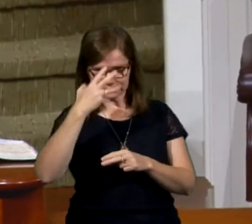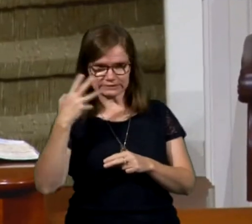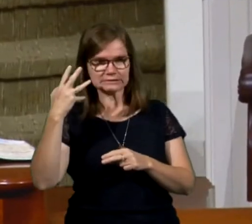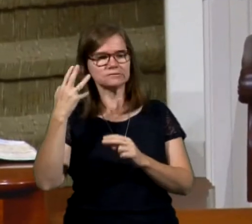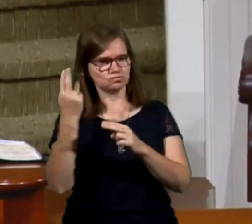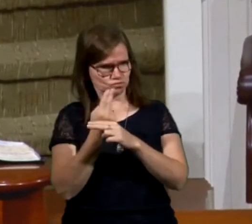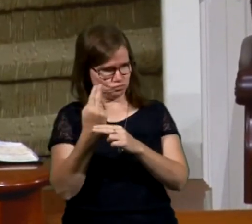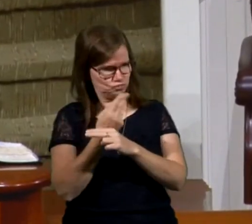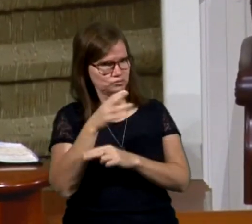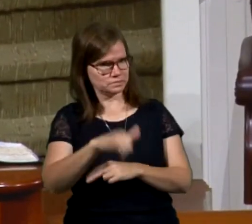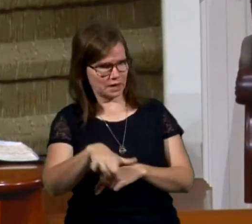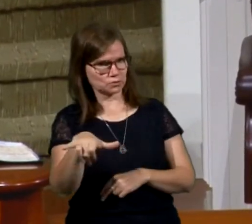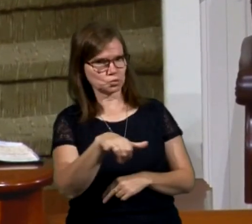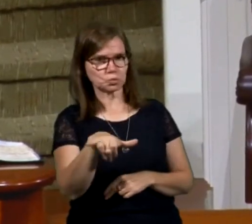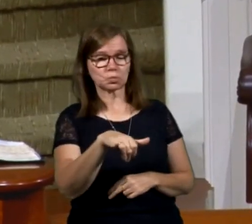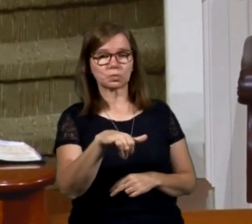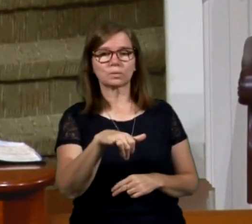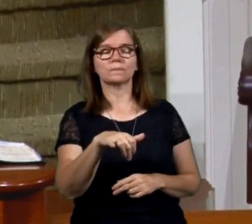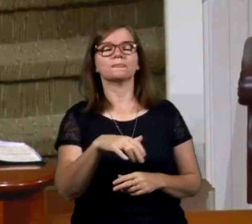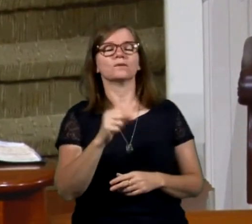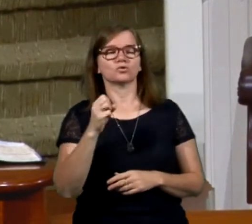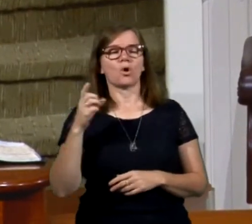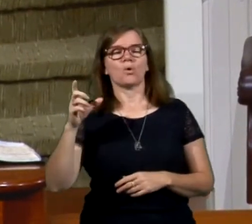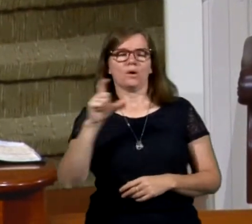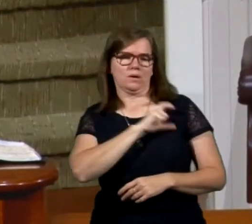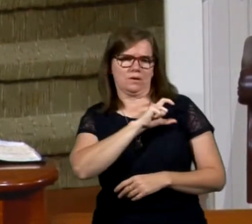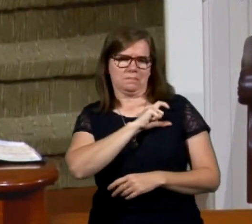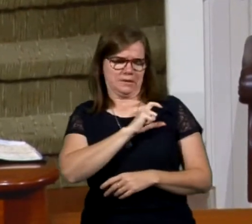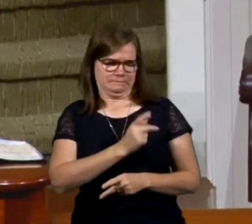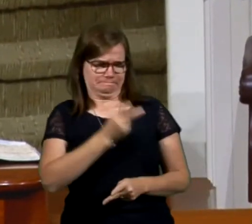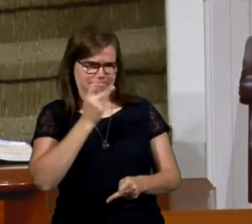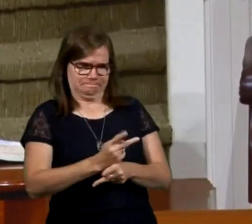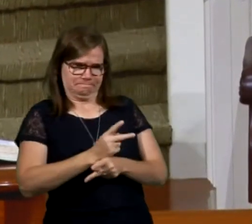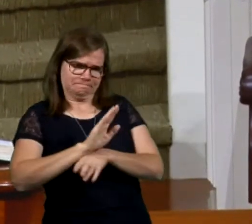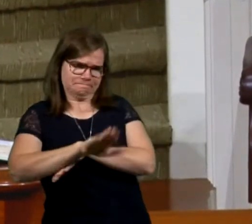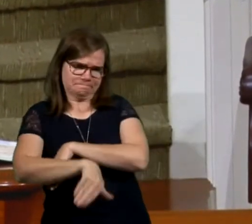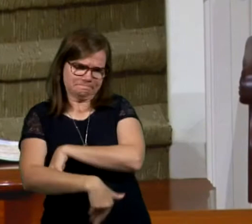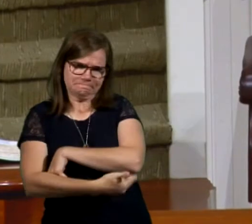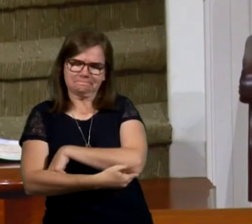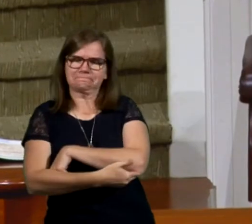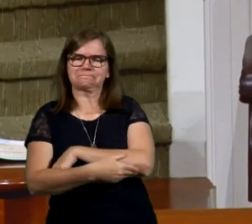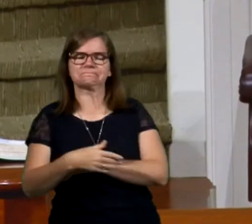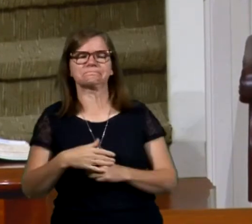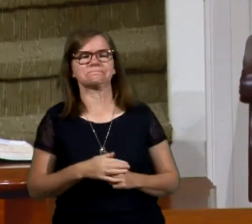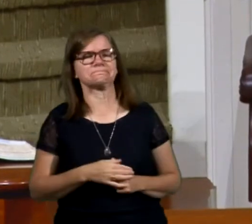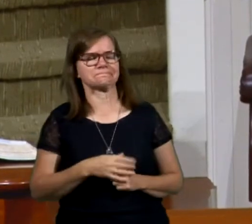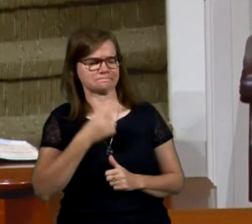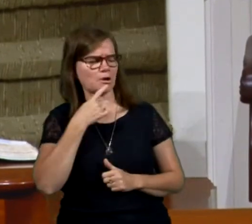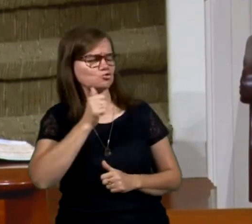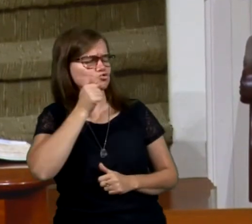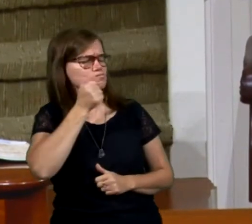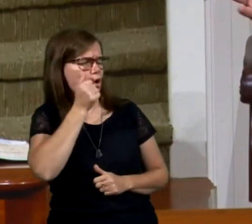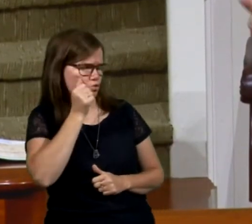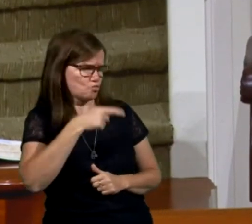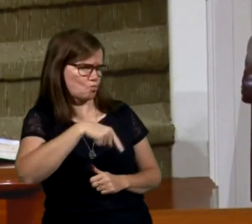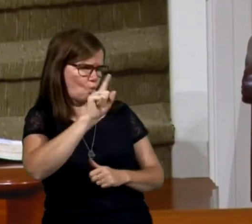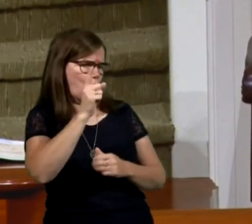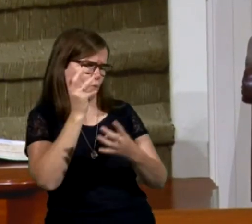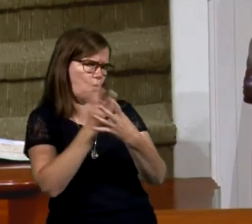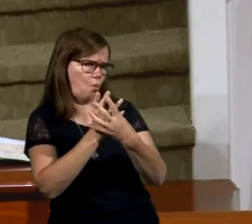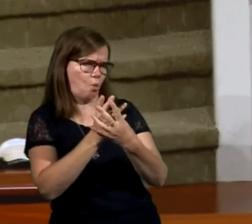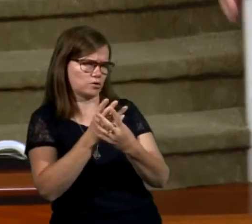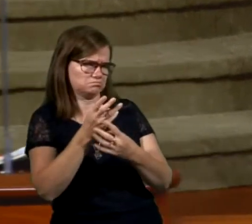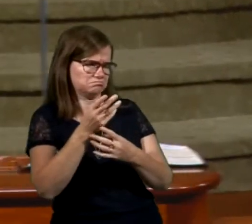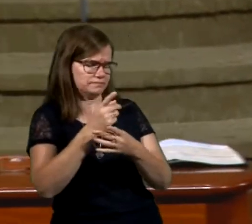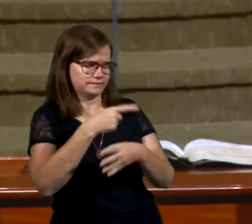Now, he is kept overnight. And the guy said, I don't know what's going on, but I'll let you go to court tomorrow. And they can figure it